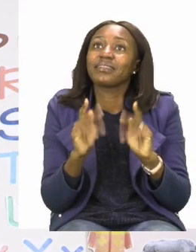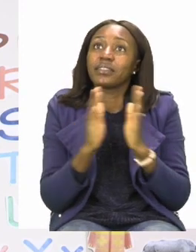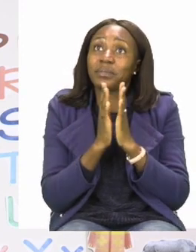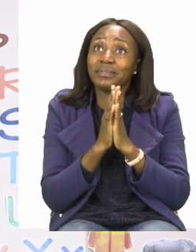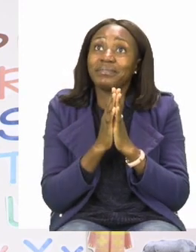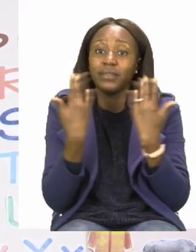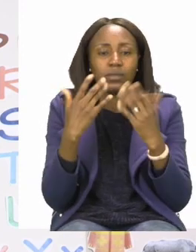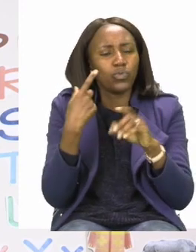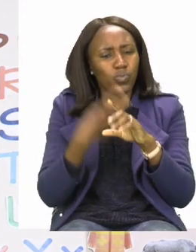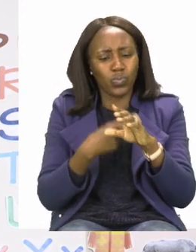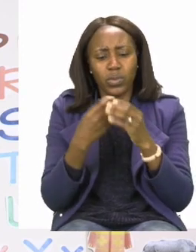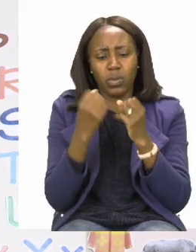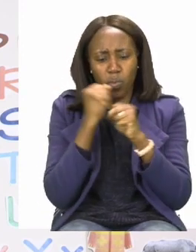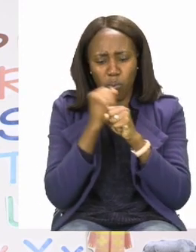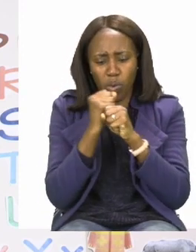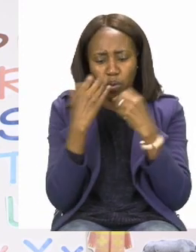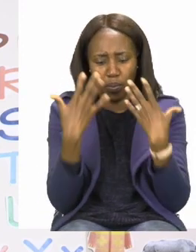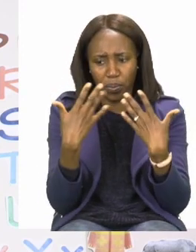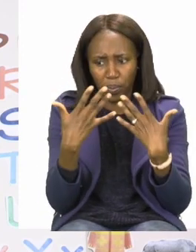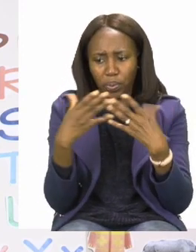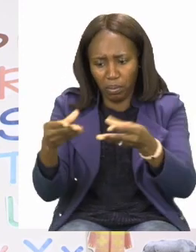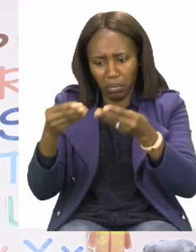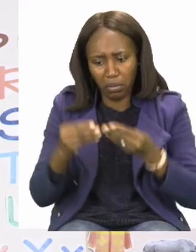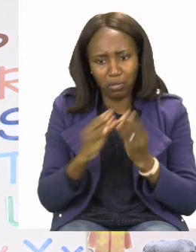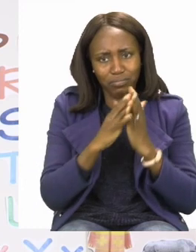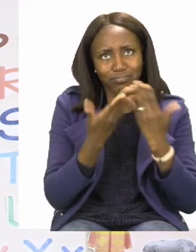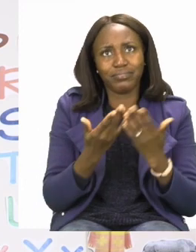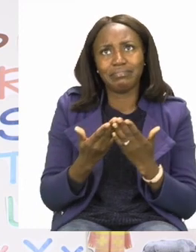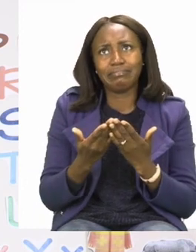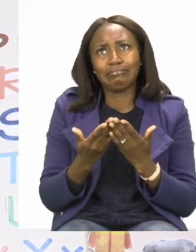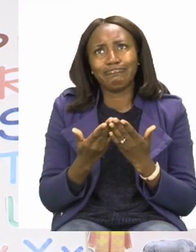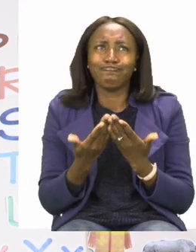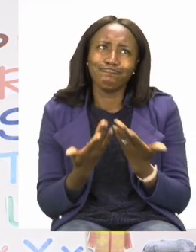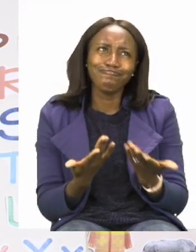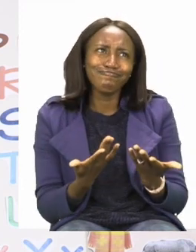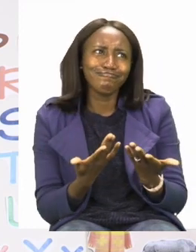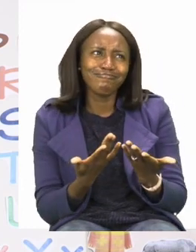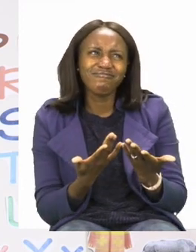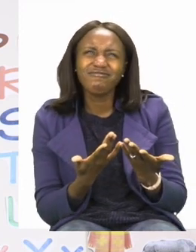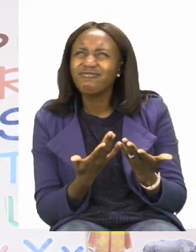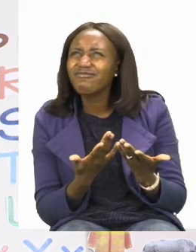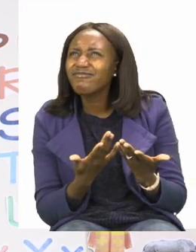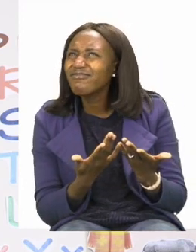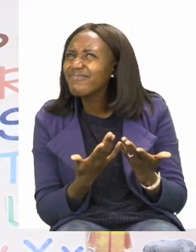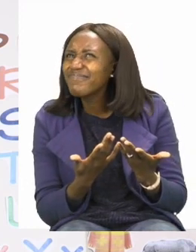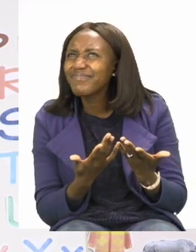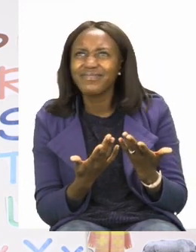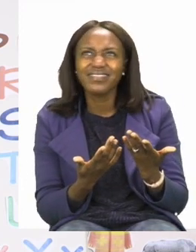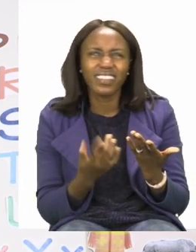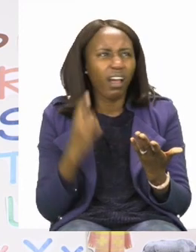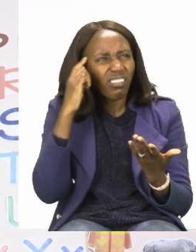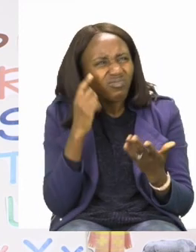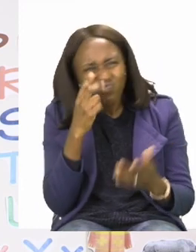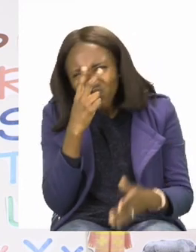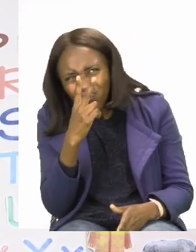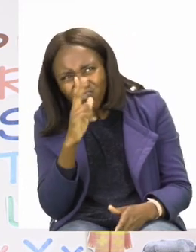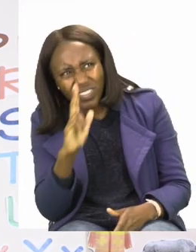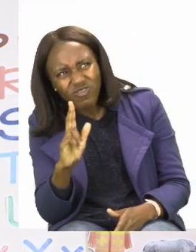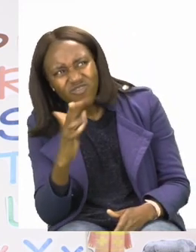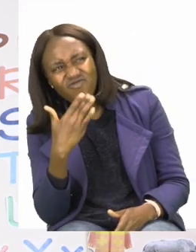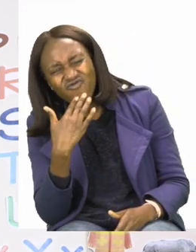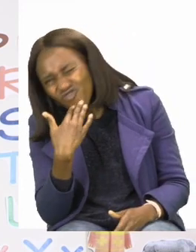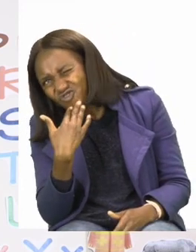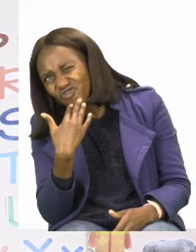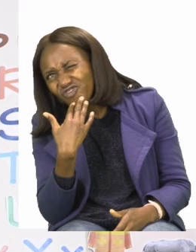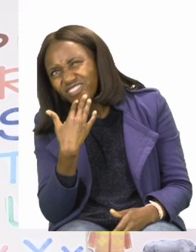are dry before you touch anything else. I think I saw a little blue head somewhere sneaking up